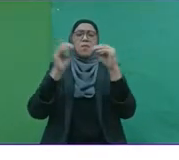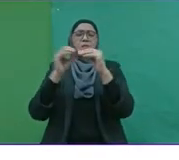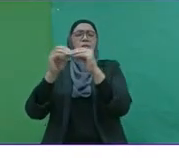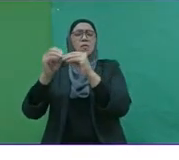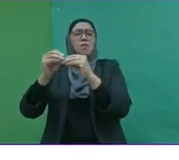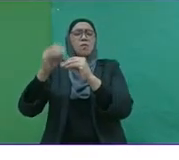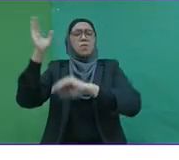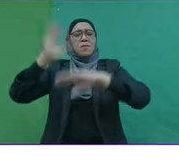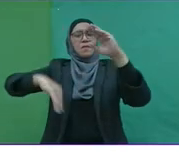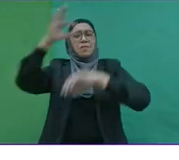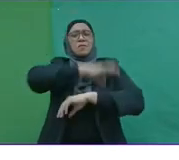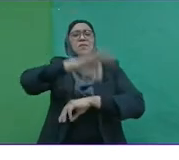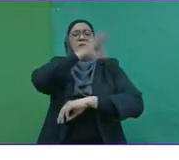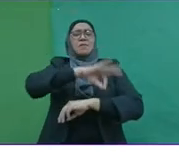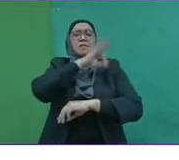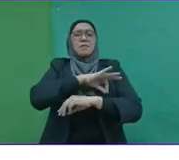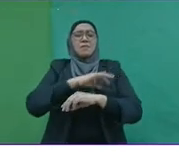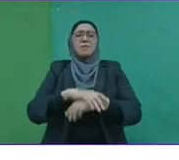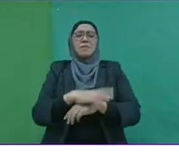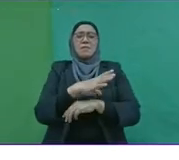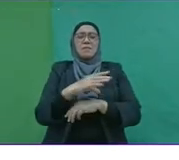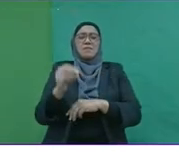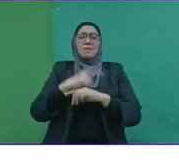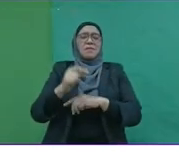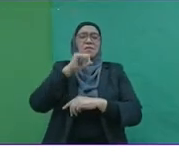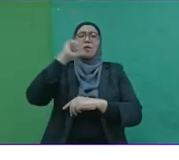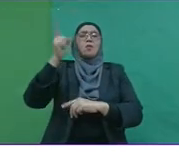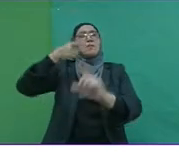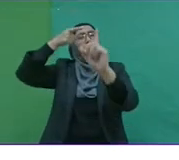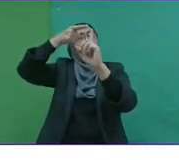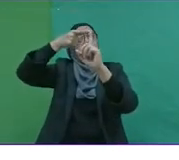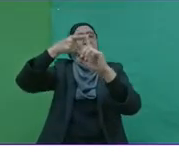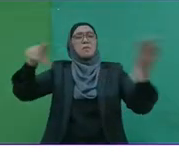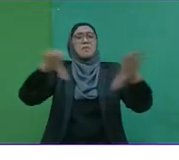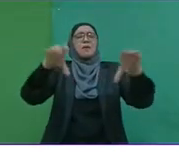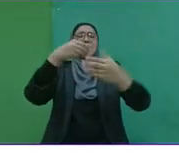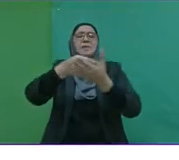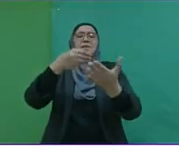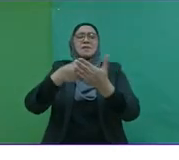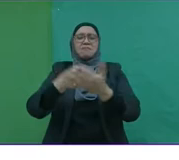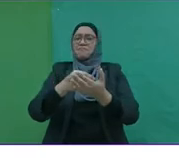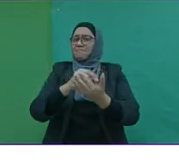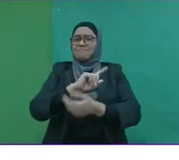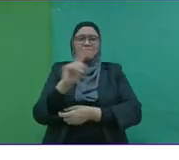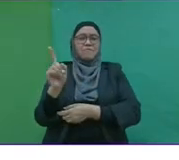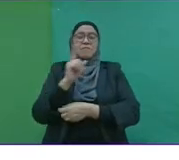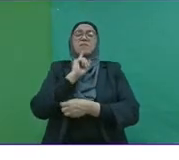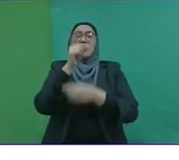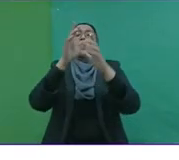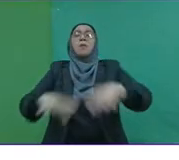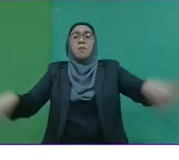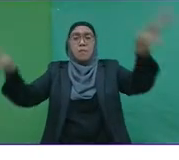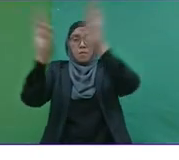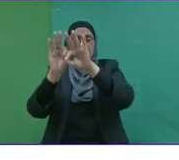more than just the profit motive. It is not just making money. But make no mistake, making money